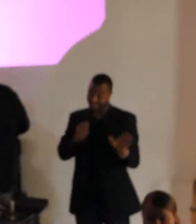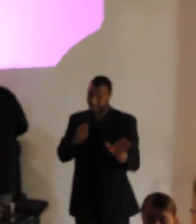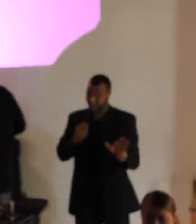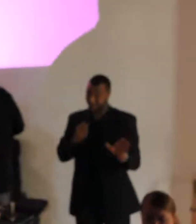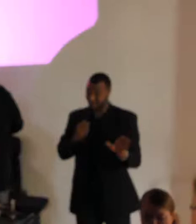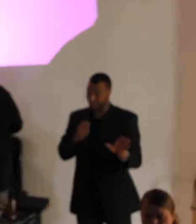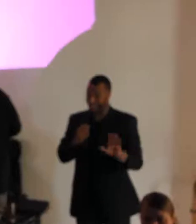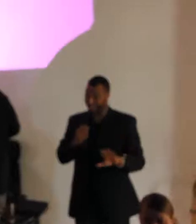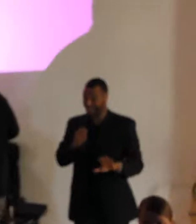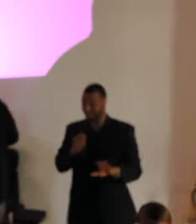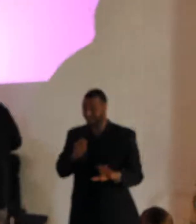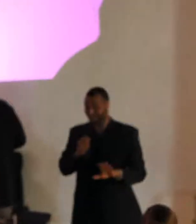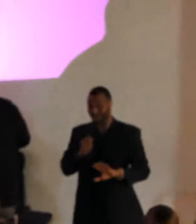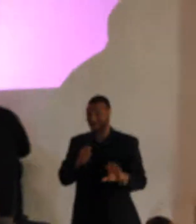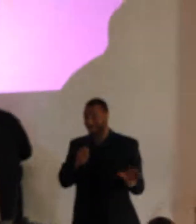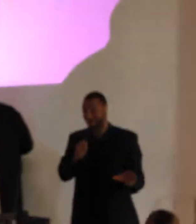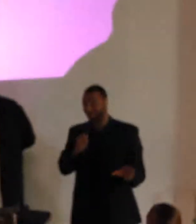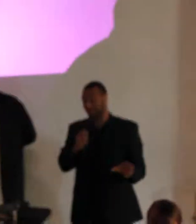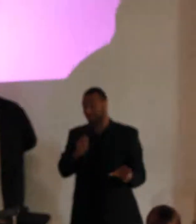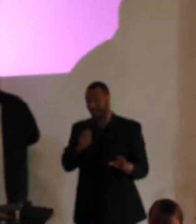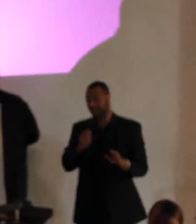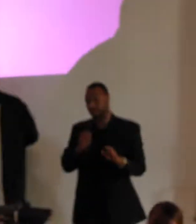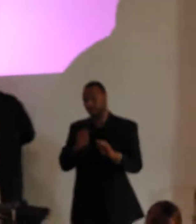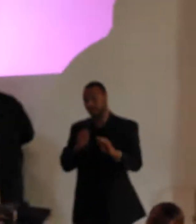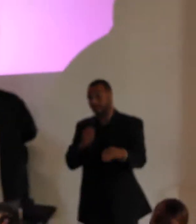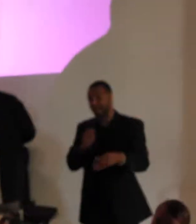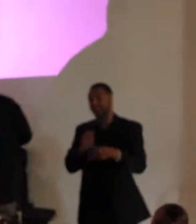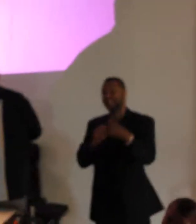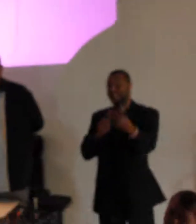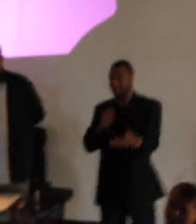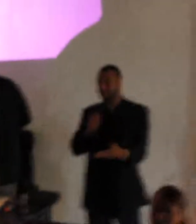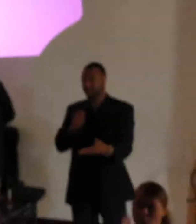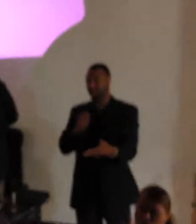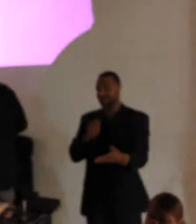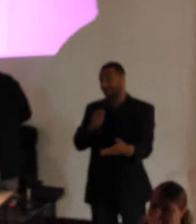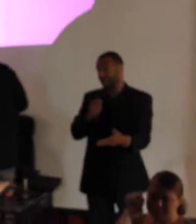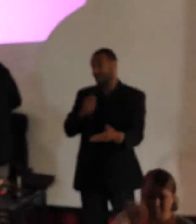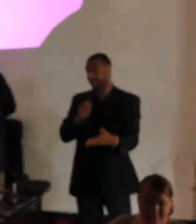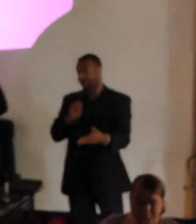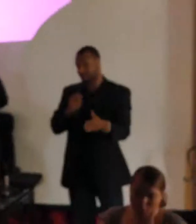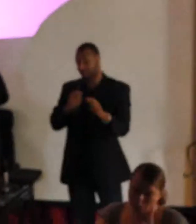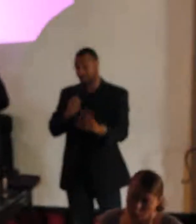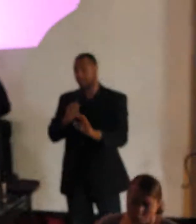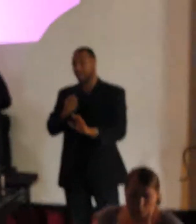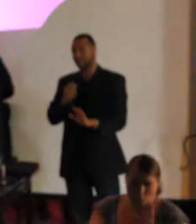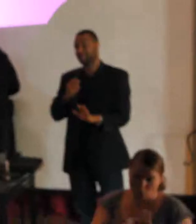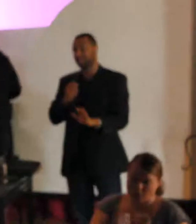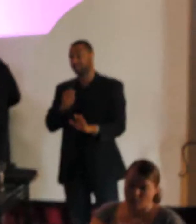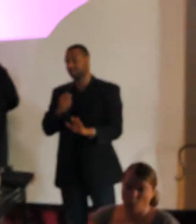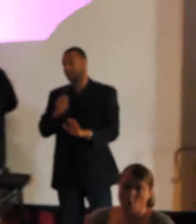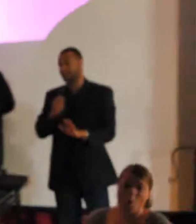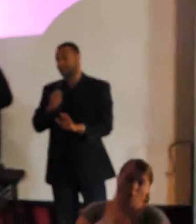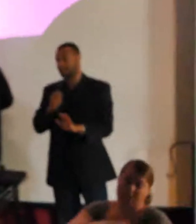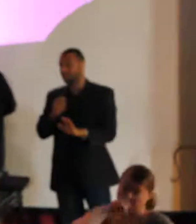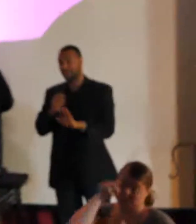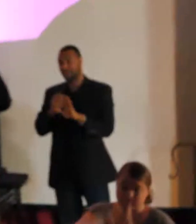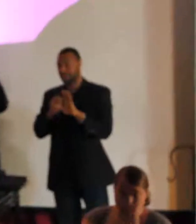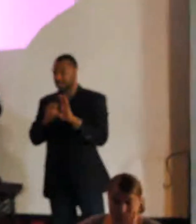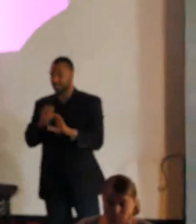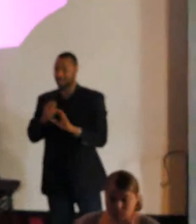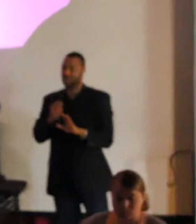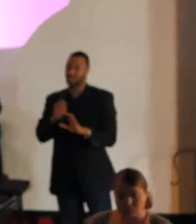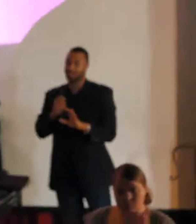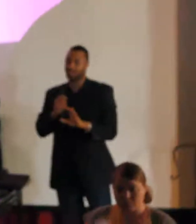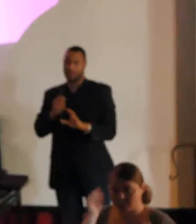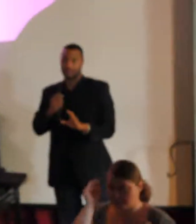Not a longer one like this one, which is incredible that you're going to have an intensive today. It's a full day intensive. So you're going to